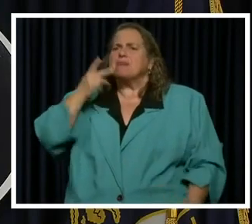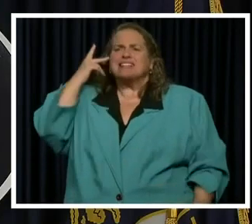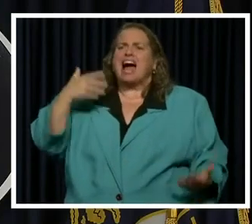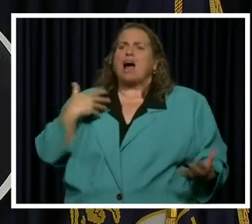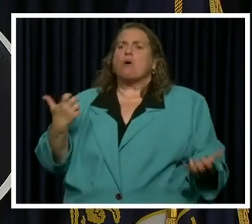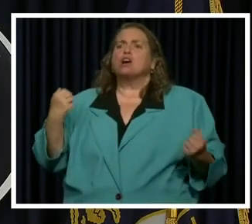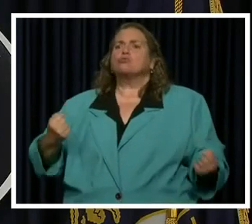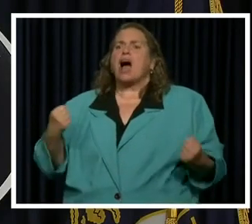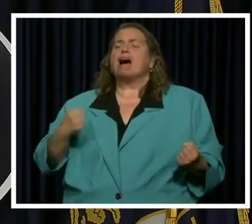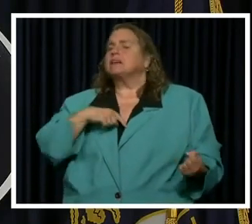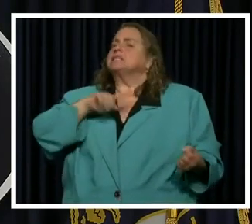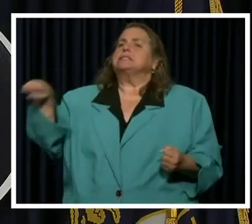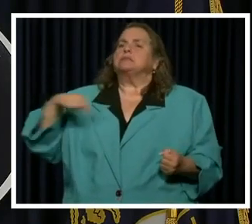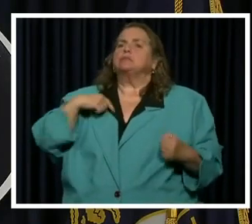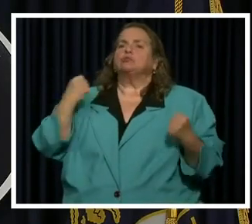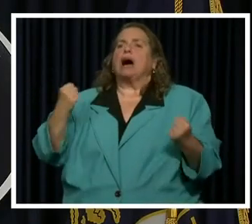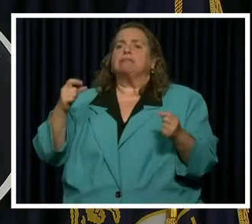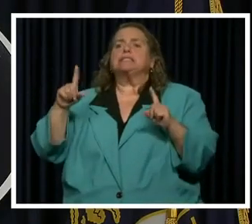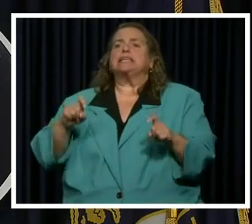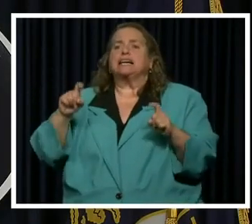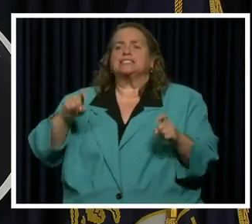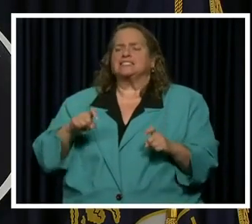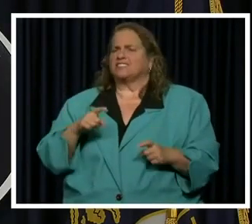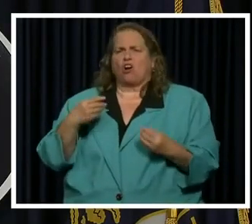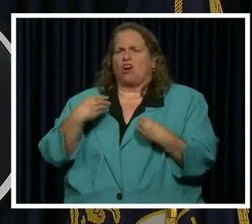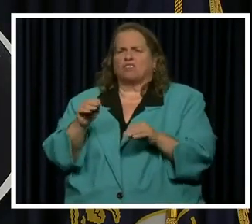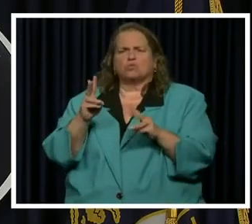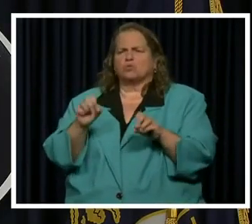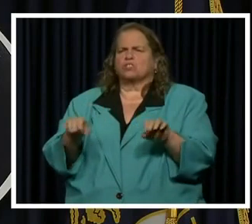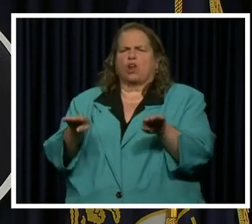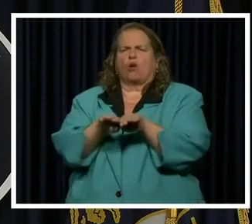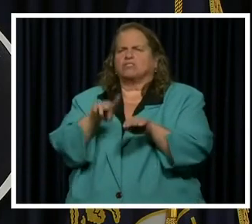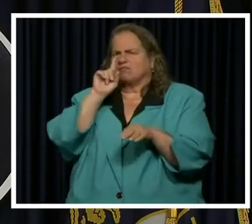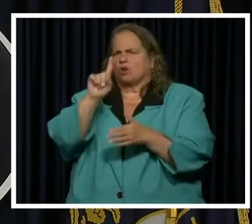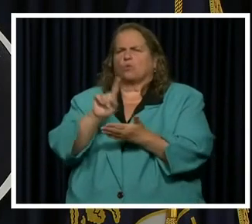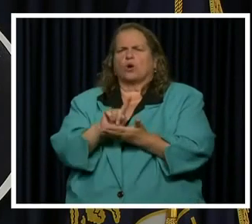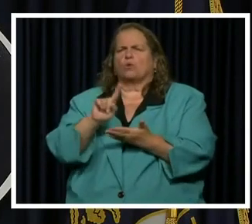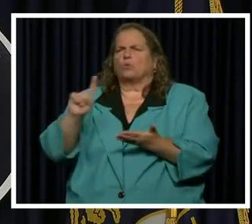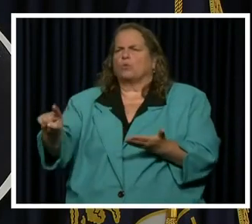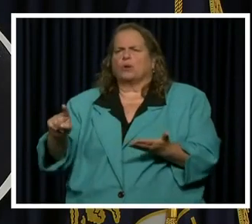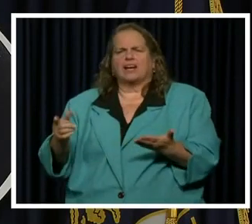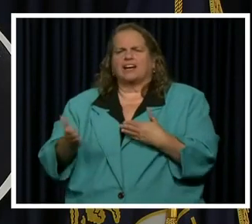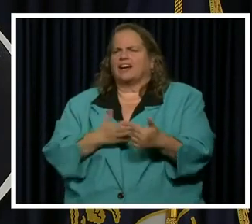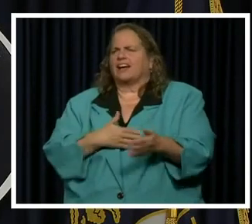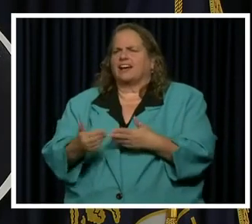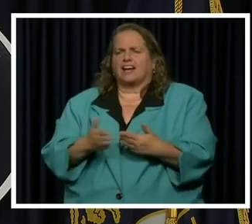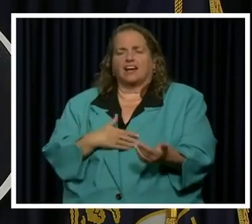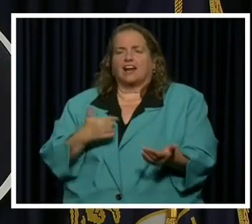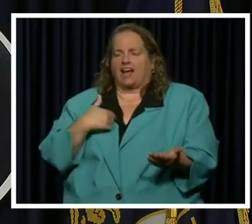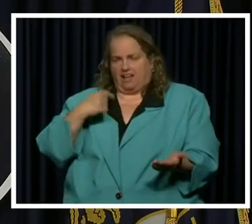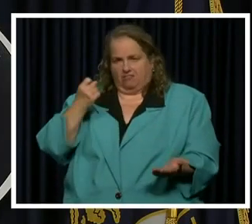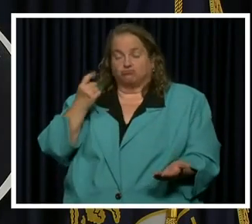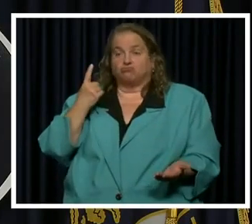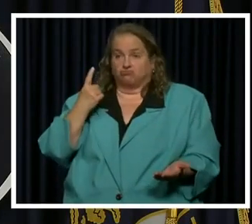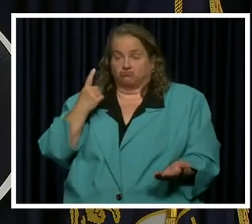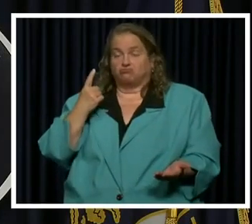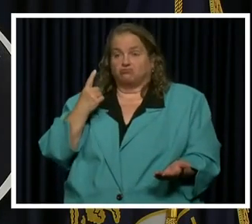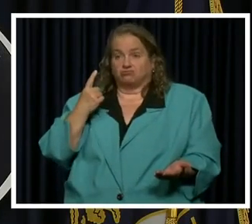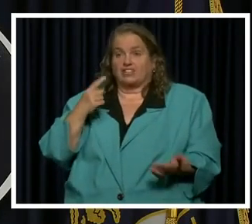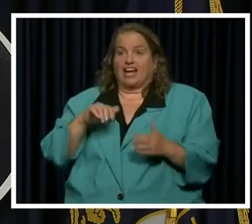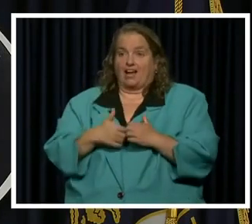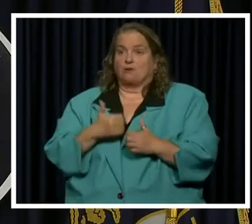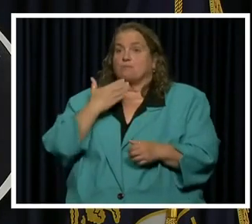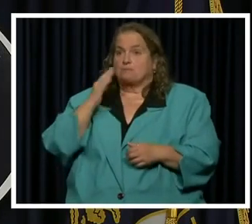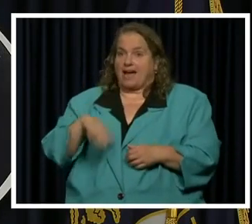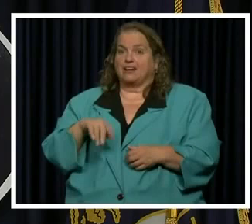uh, that they wouldn't take me to get my driver's test, even though the office was closed for a week. So, um, I understand how